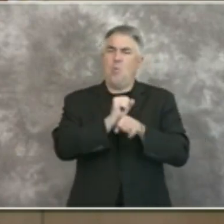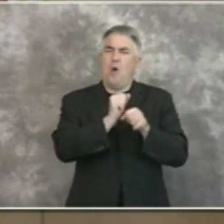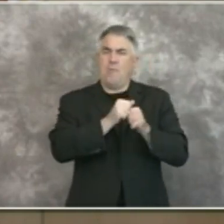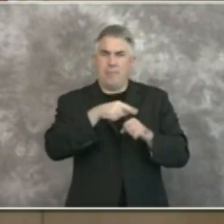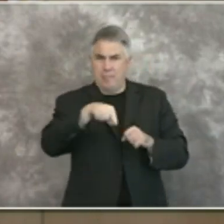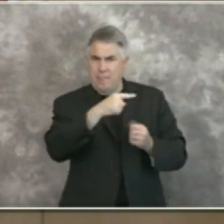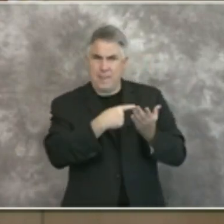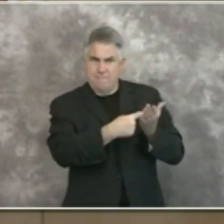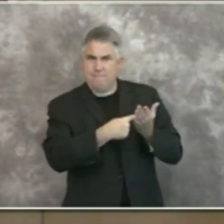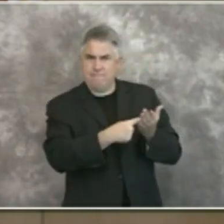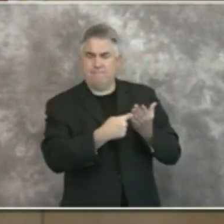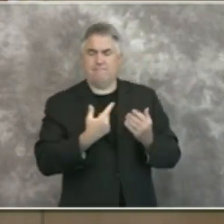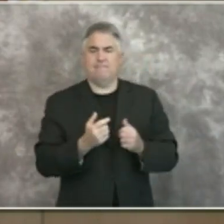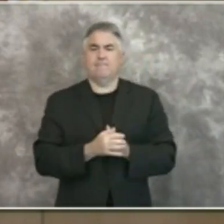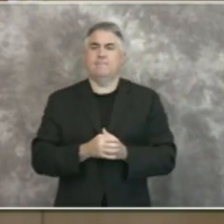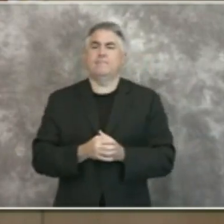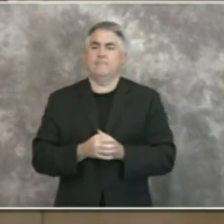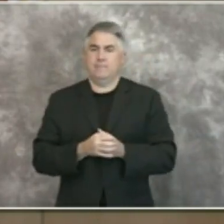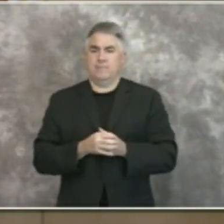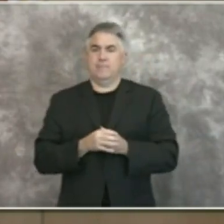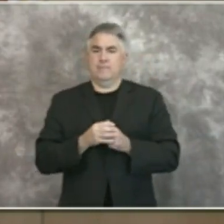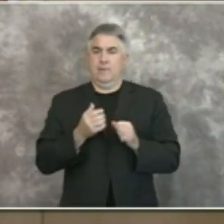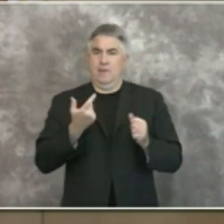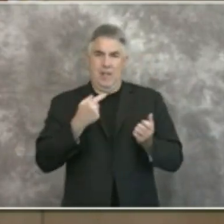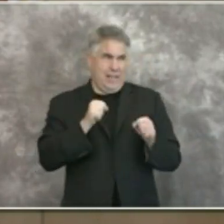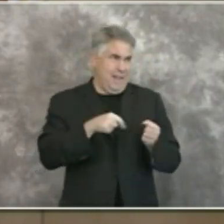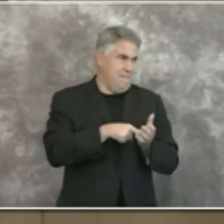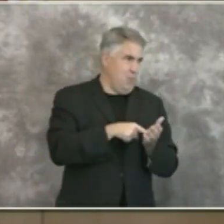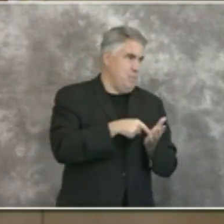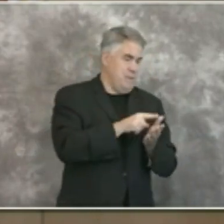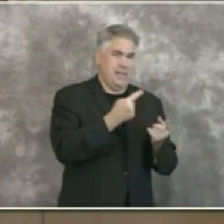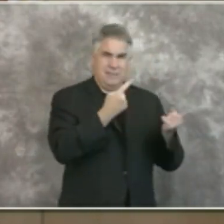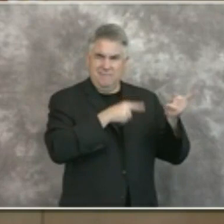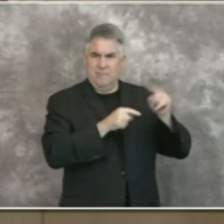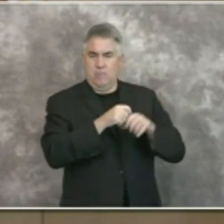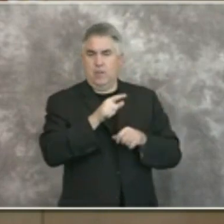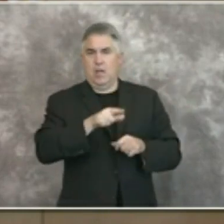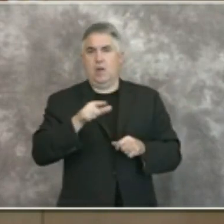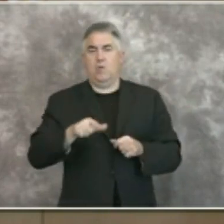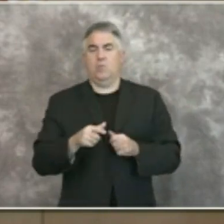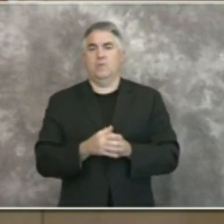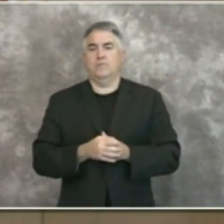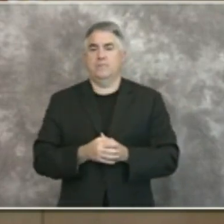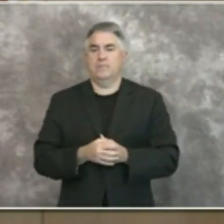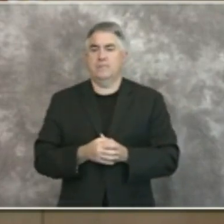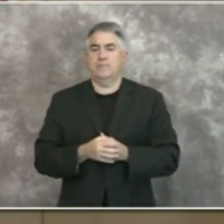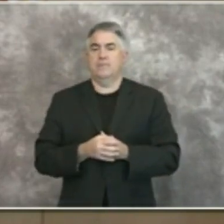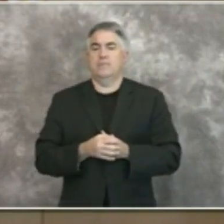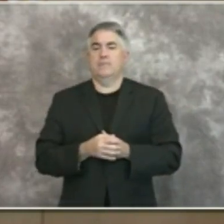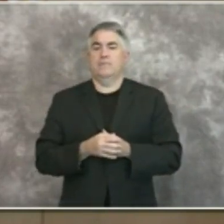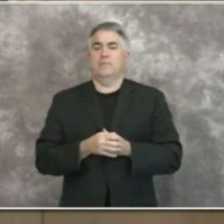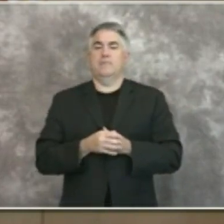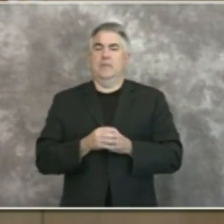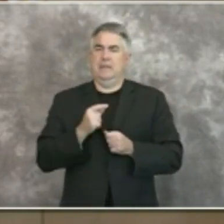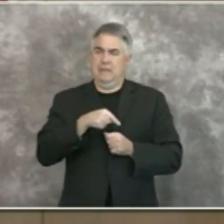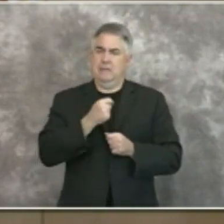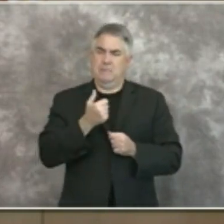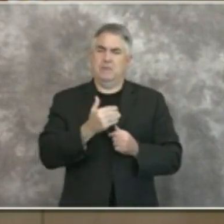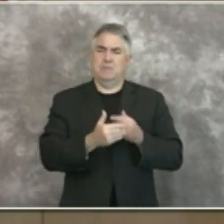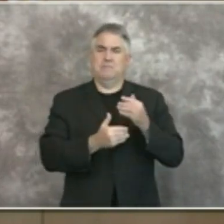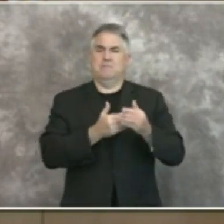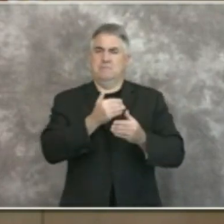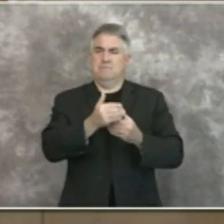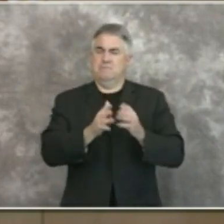with their landlords where feasible. Every little step that we take to help people get through this rough